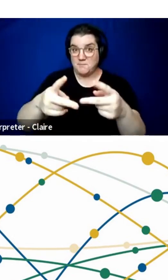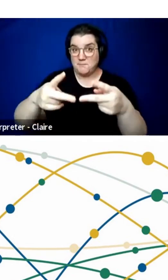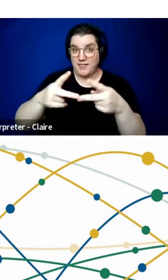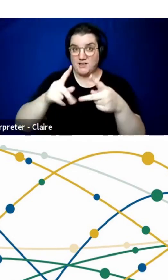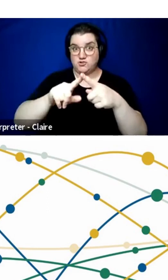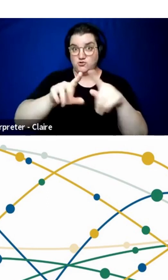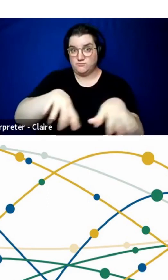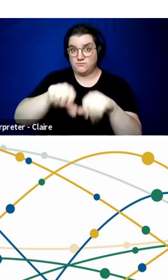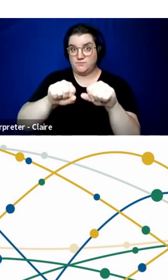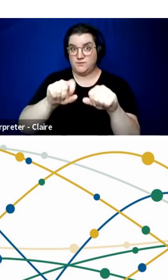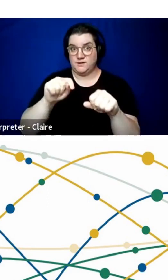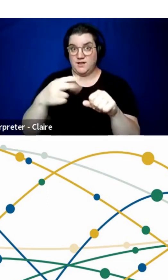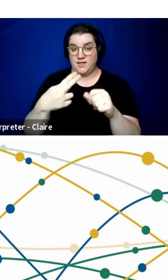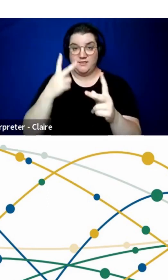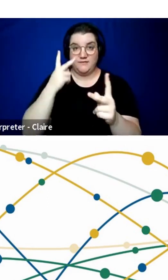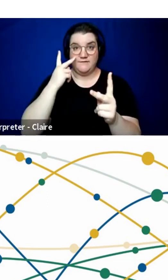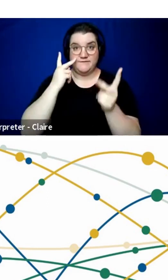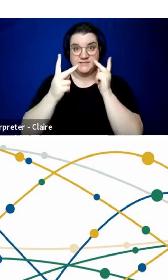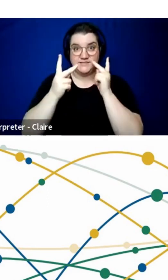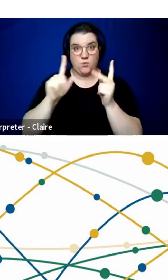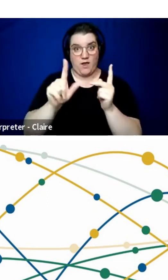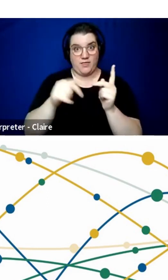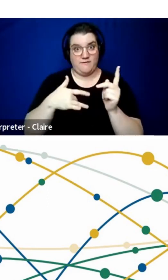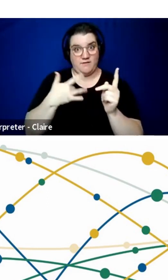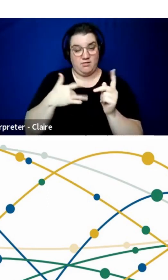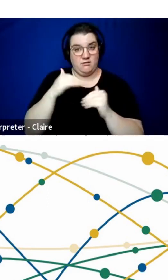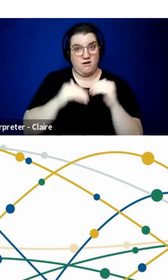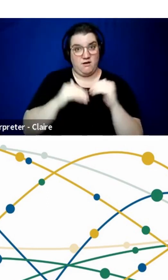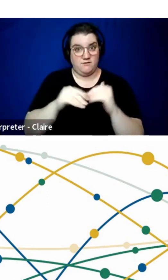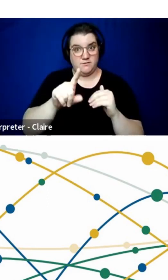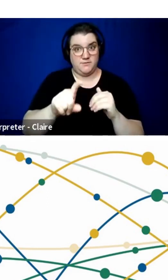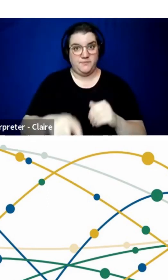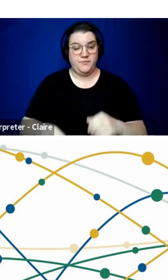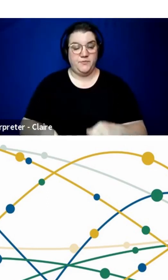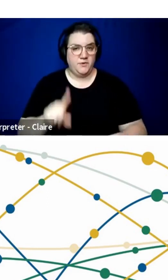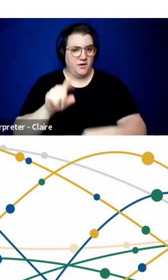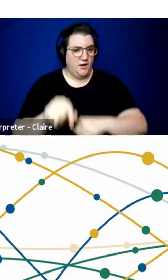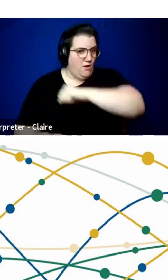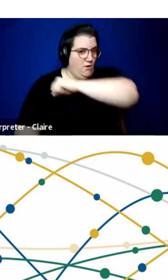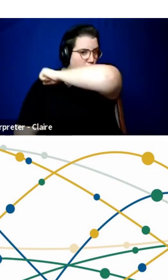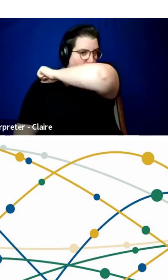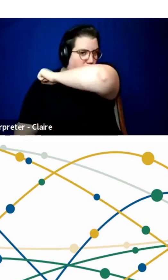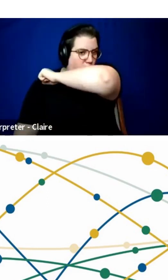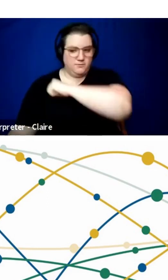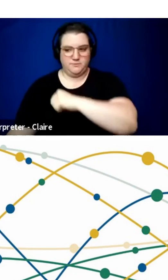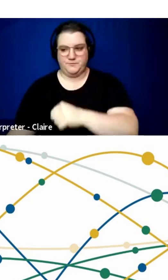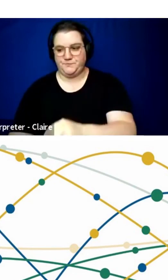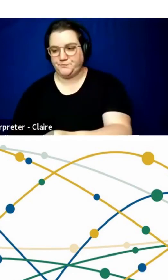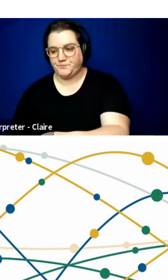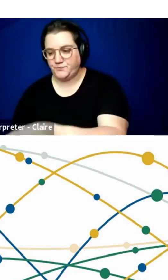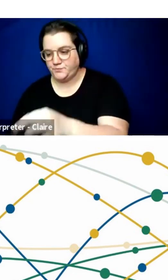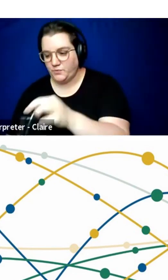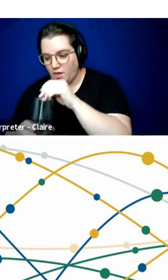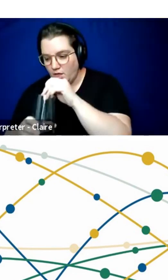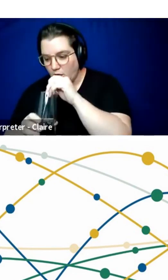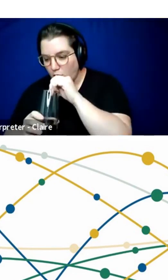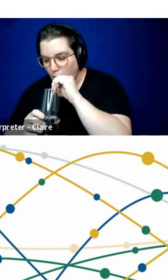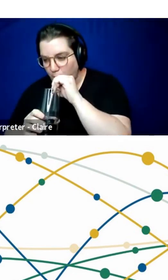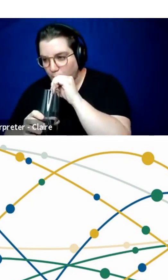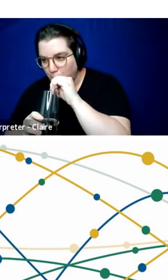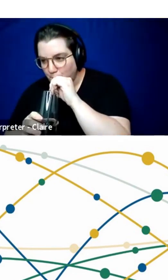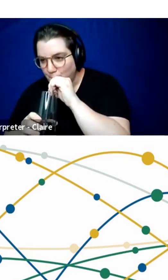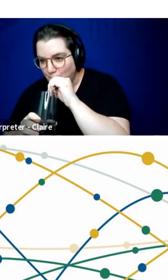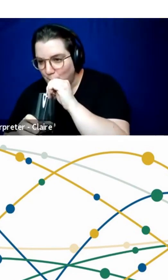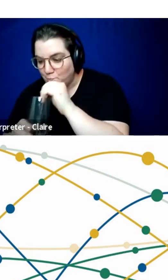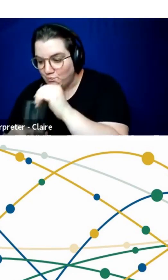telehealth visits where they felt very comfortable? That's a really good question. And, you know, part of our pre-visit